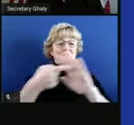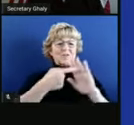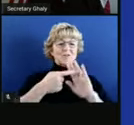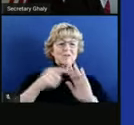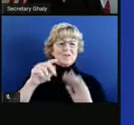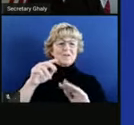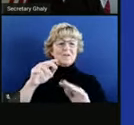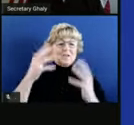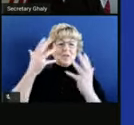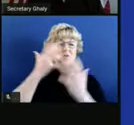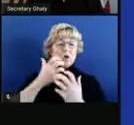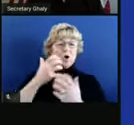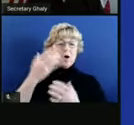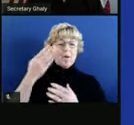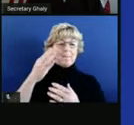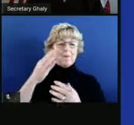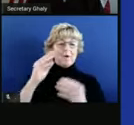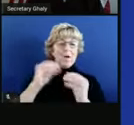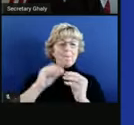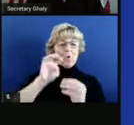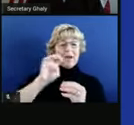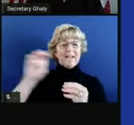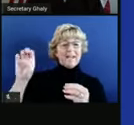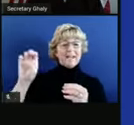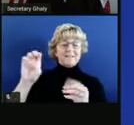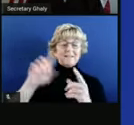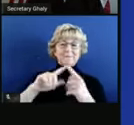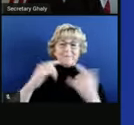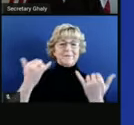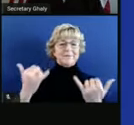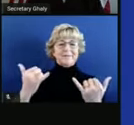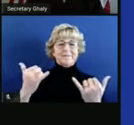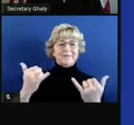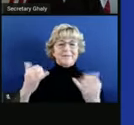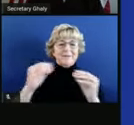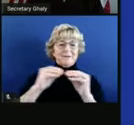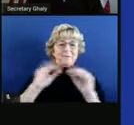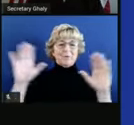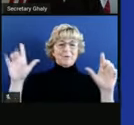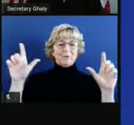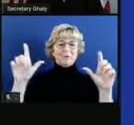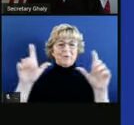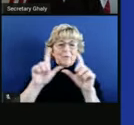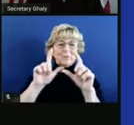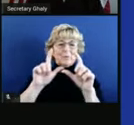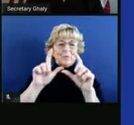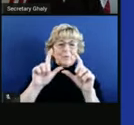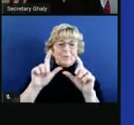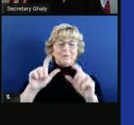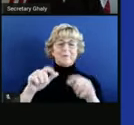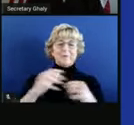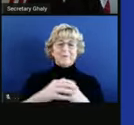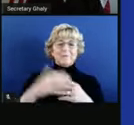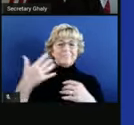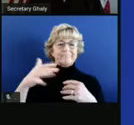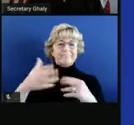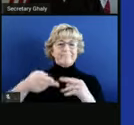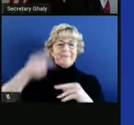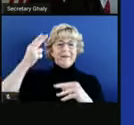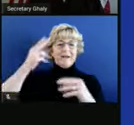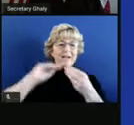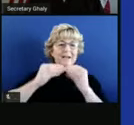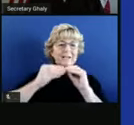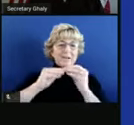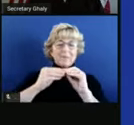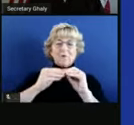the dark blue was a little further east than it is today. I mean, the truth is that the high case numbers, the